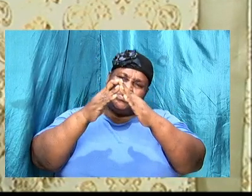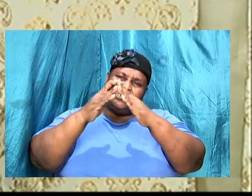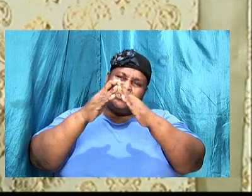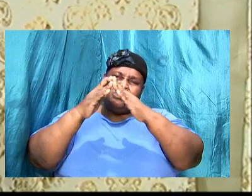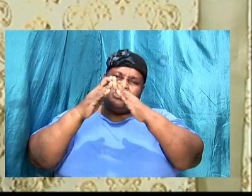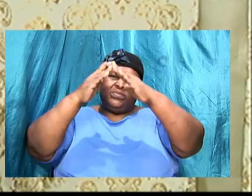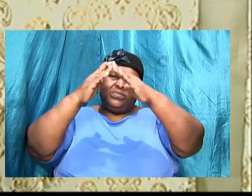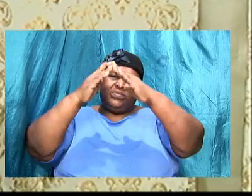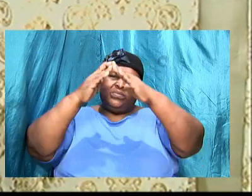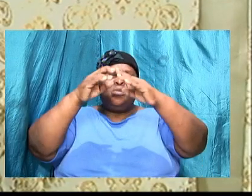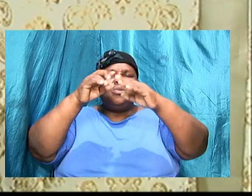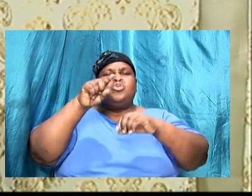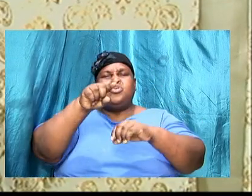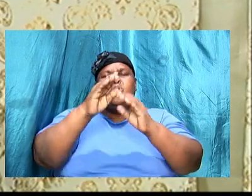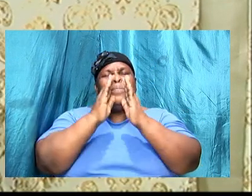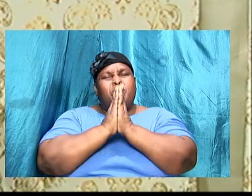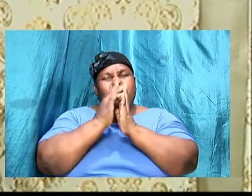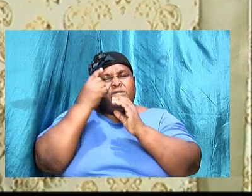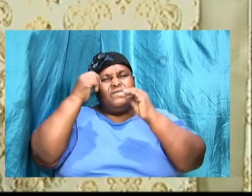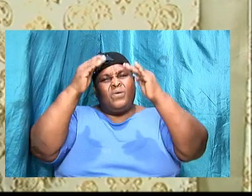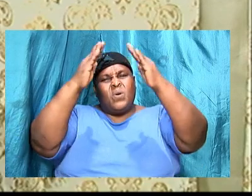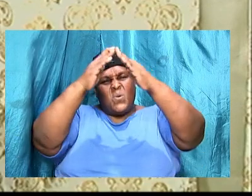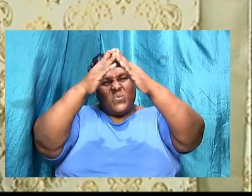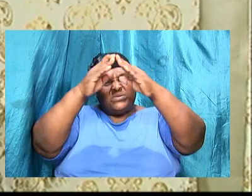you are praying about a house but